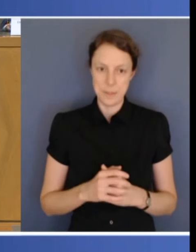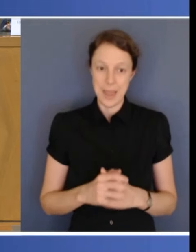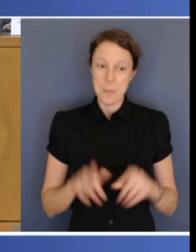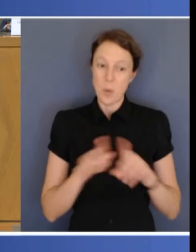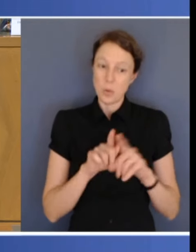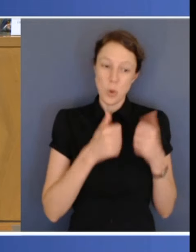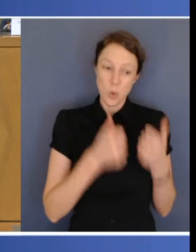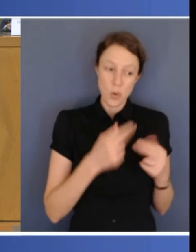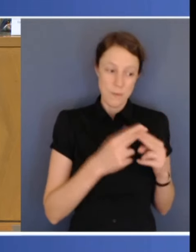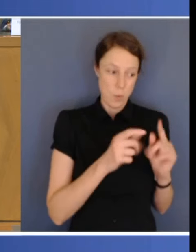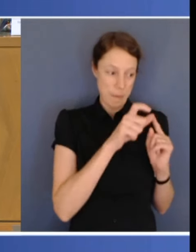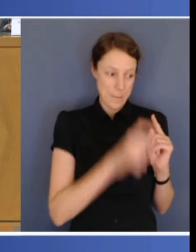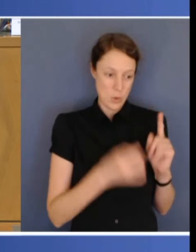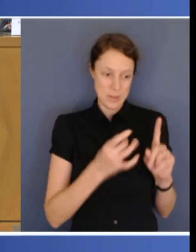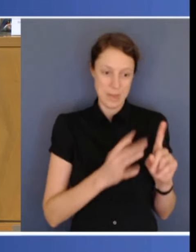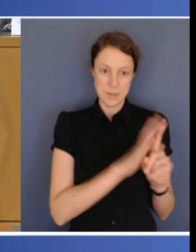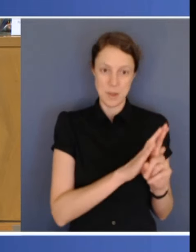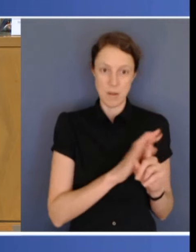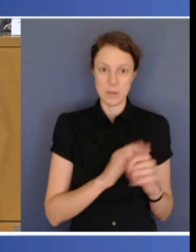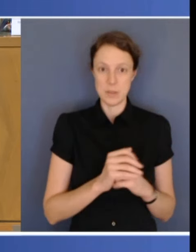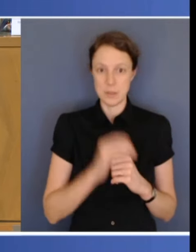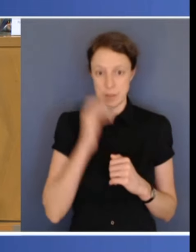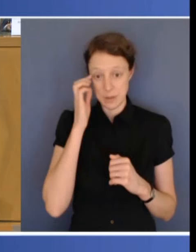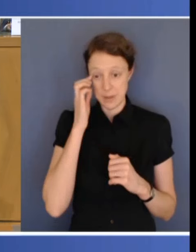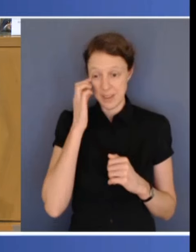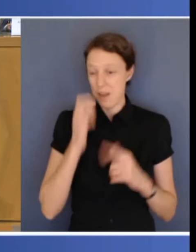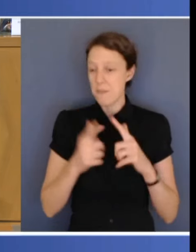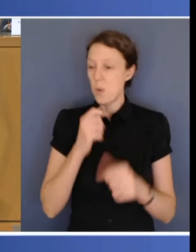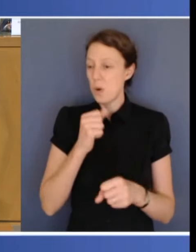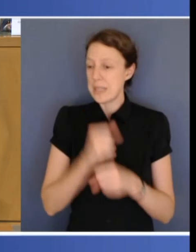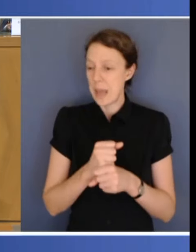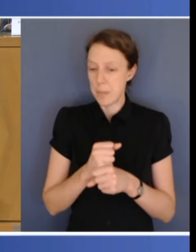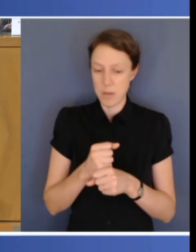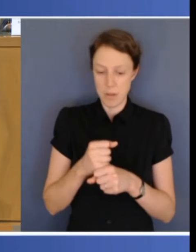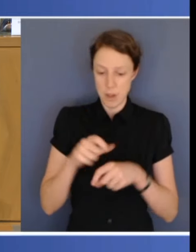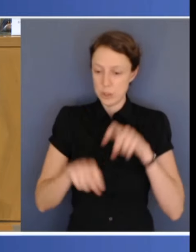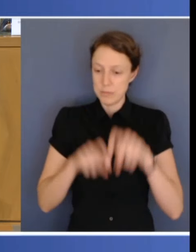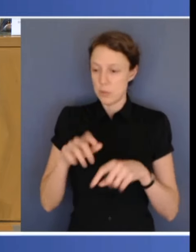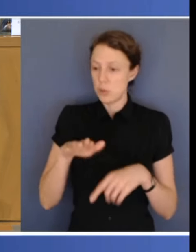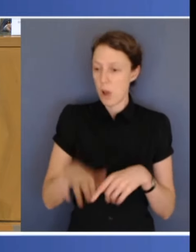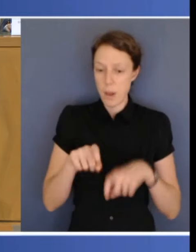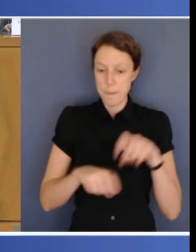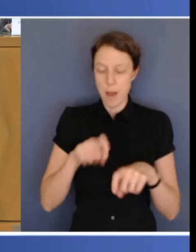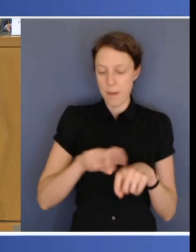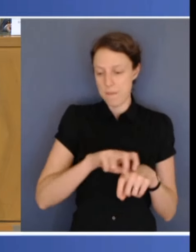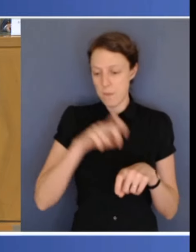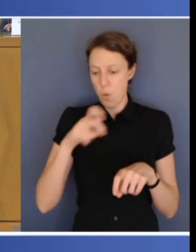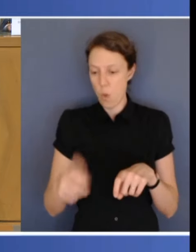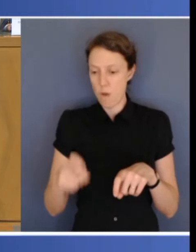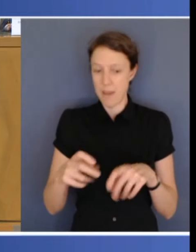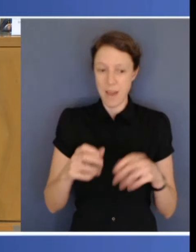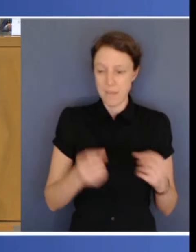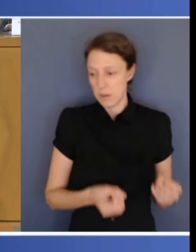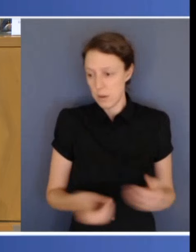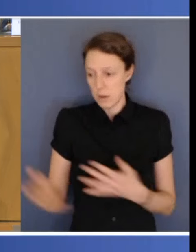So when little Johnny or Mary falls off their bike, instead of waiting for hours at an ED because, quite rightly,